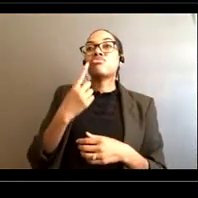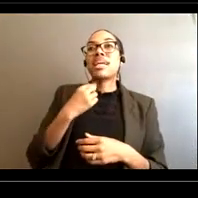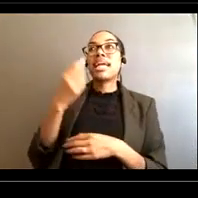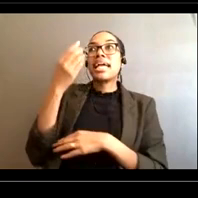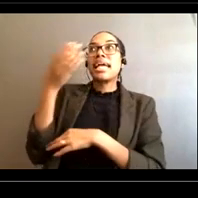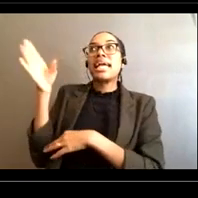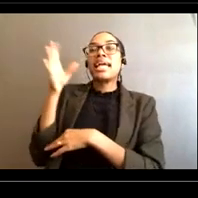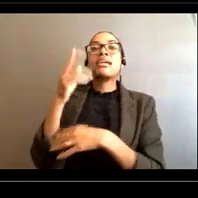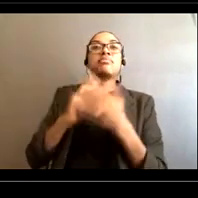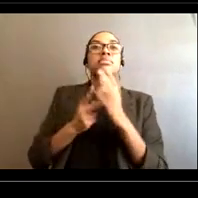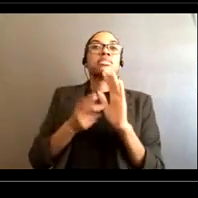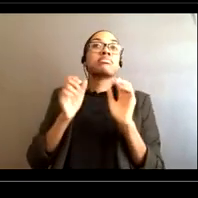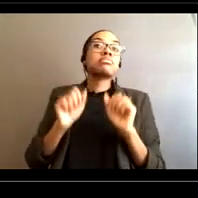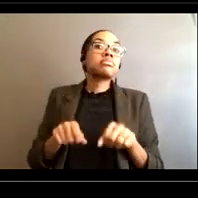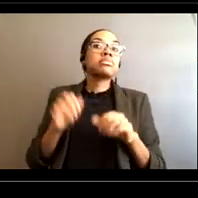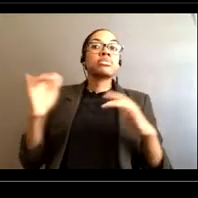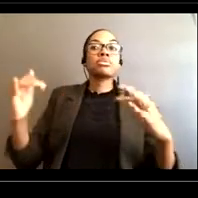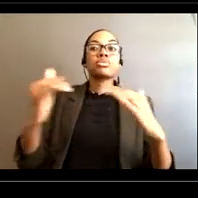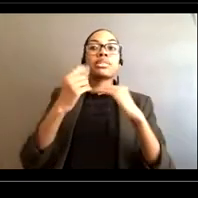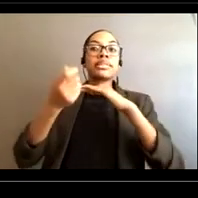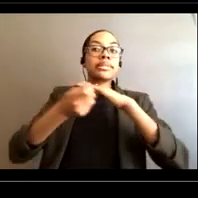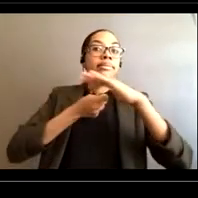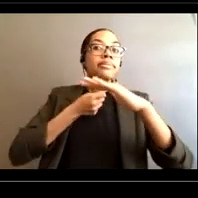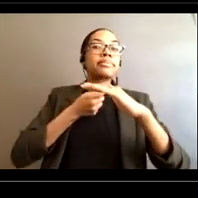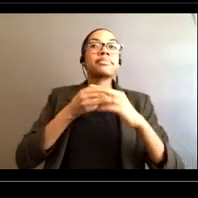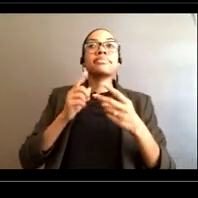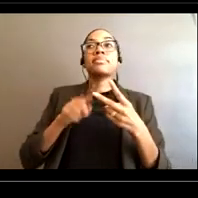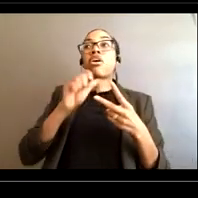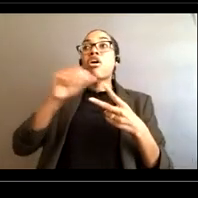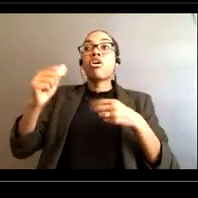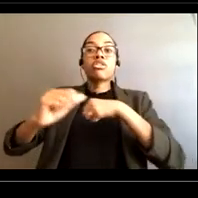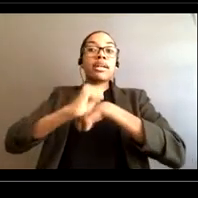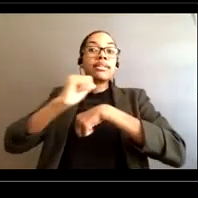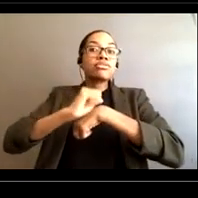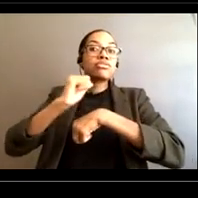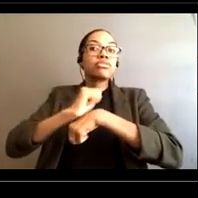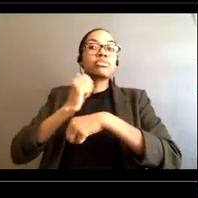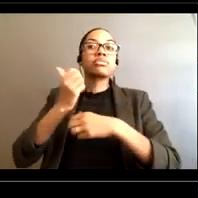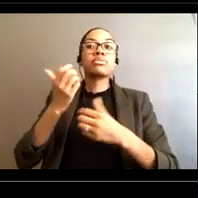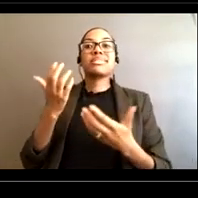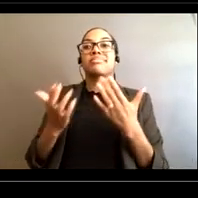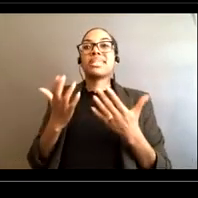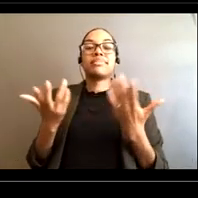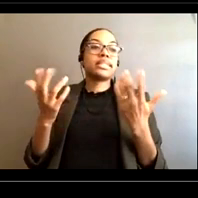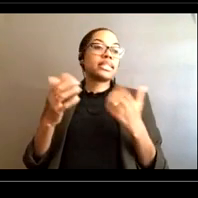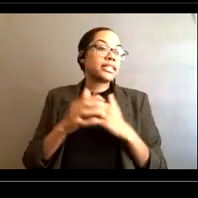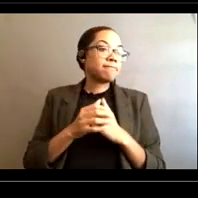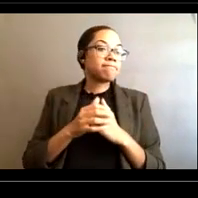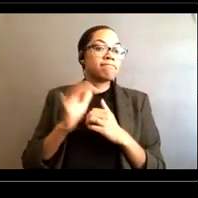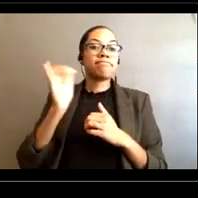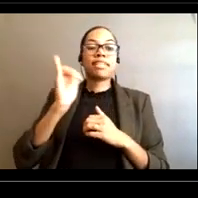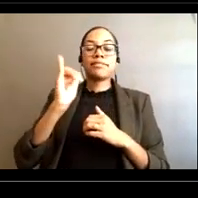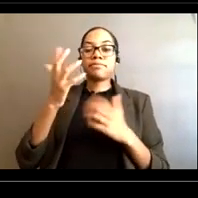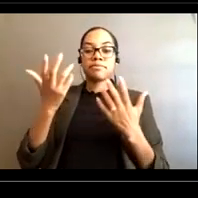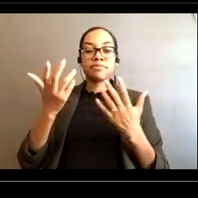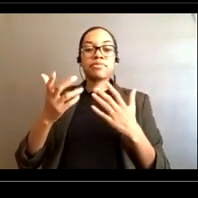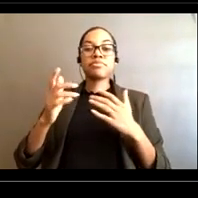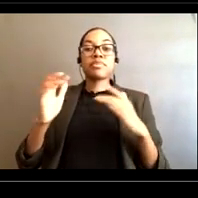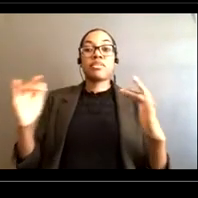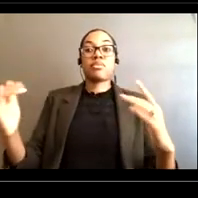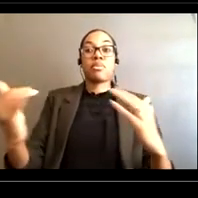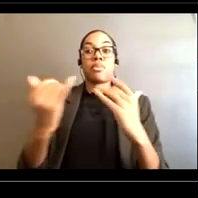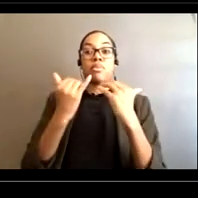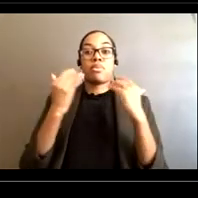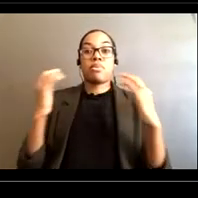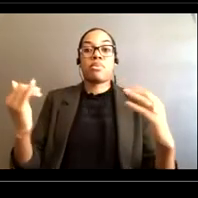There could be some sort of other hazard that is out there Maybe a strong longshore current one that that flows down the beach Could